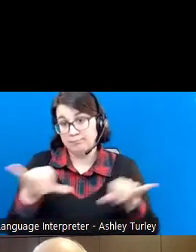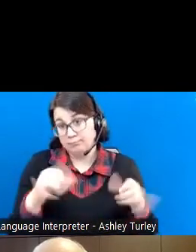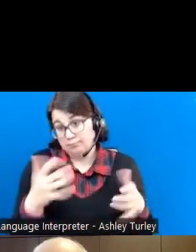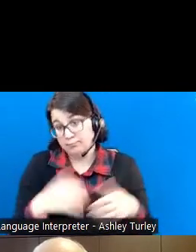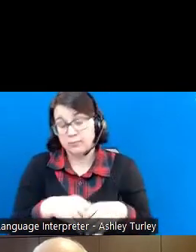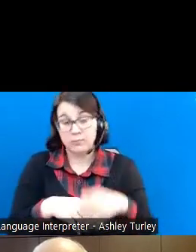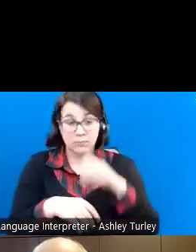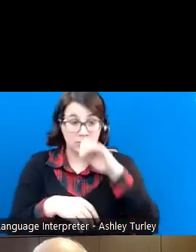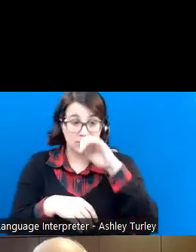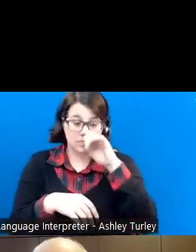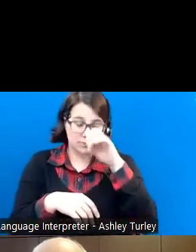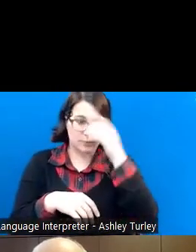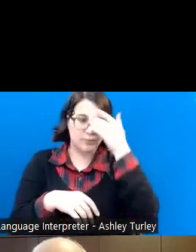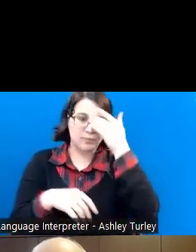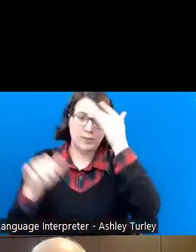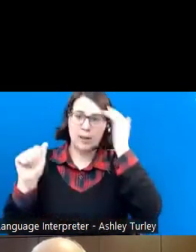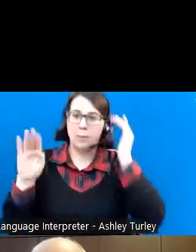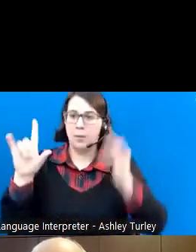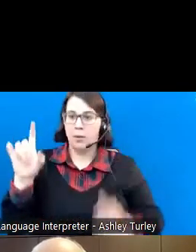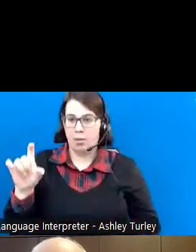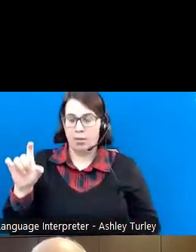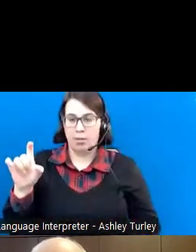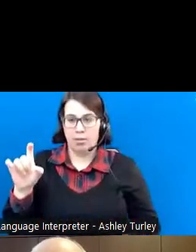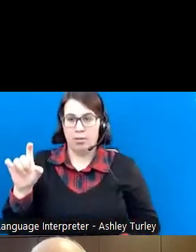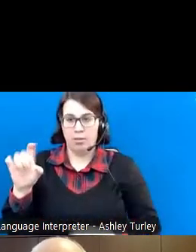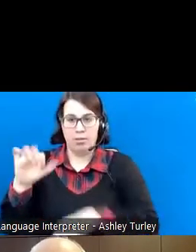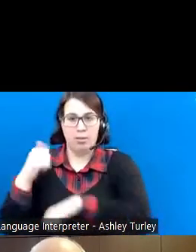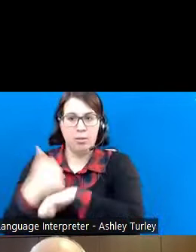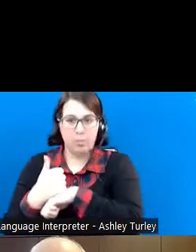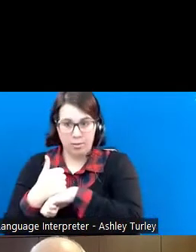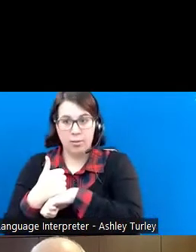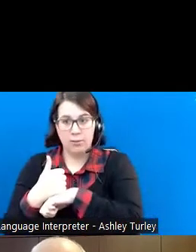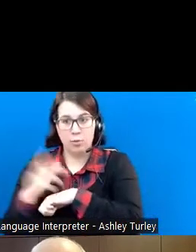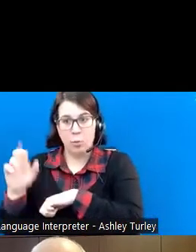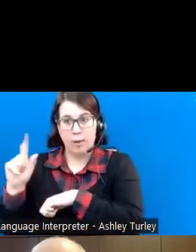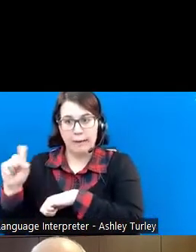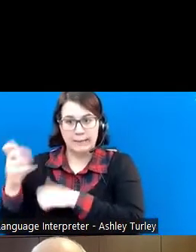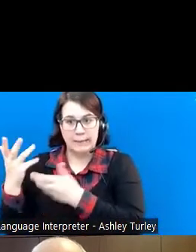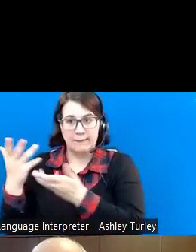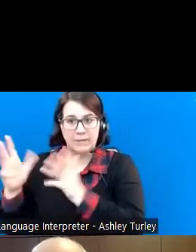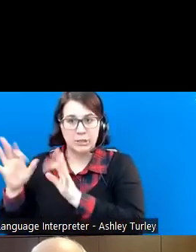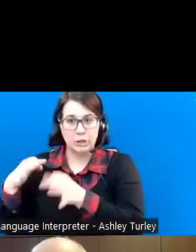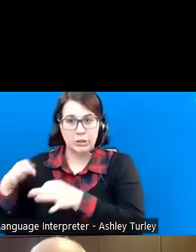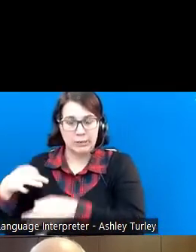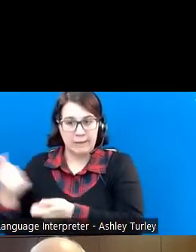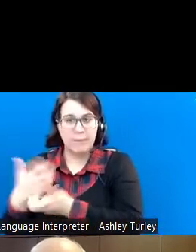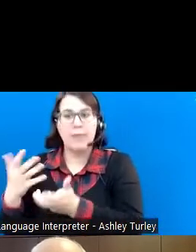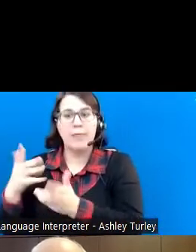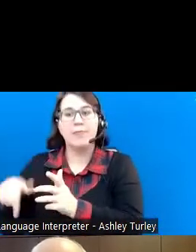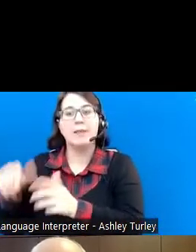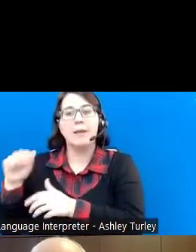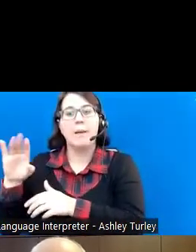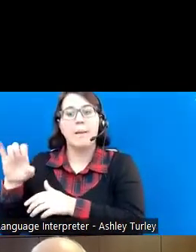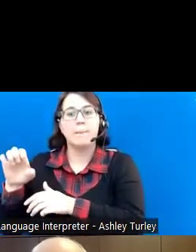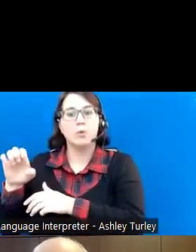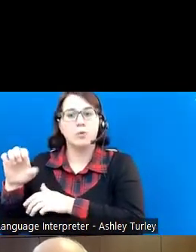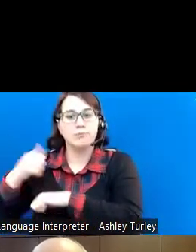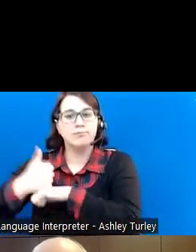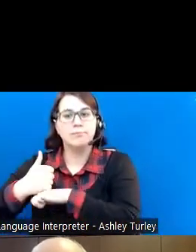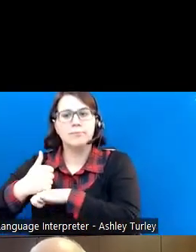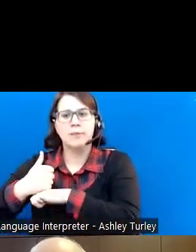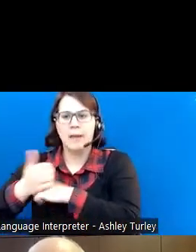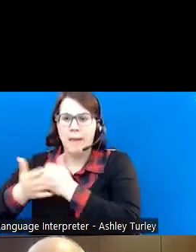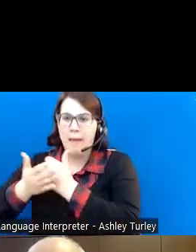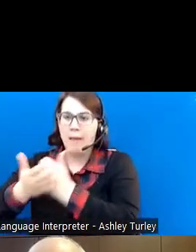initiative that Roxanne described very well certainly facilitates and makes possible not only